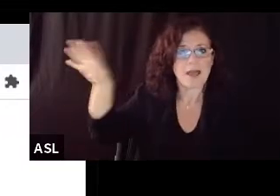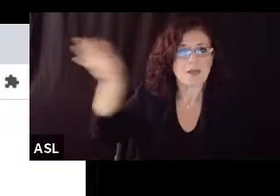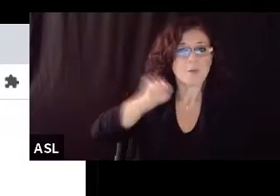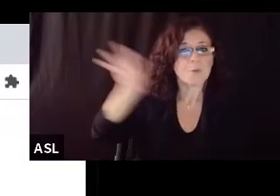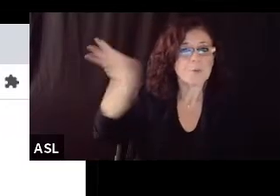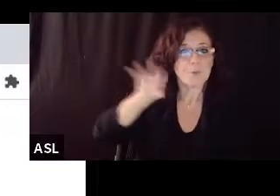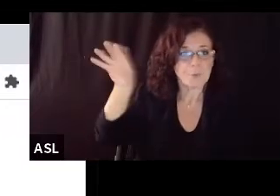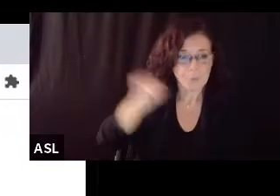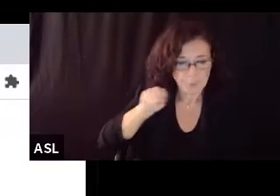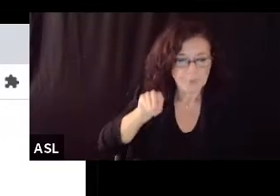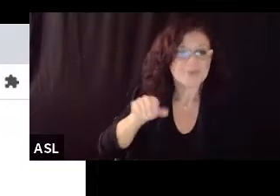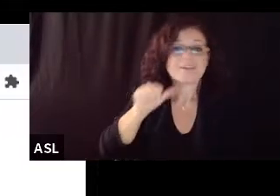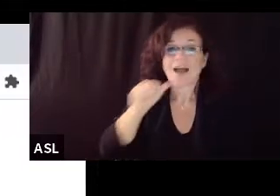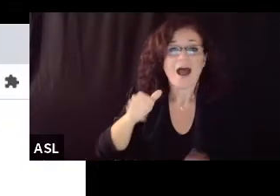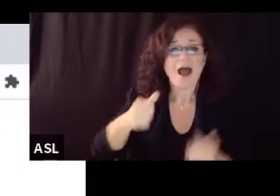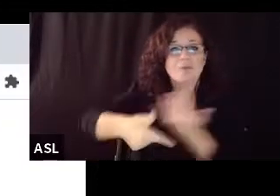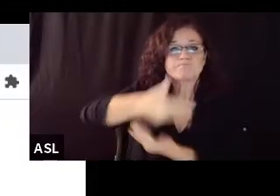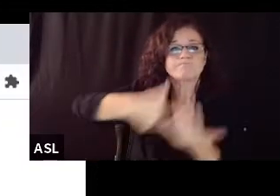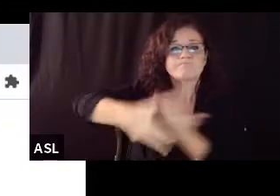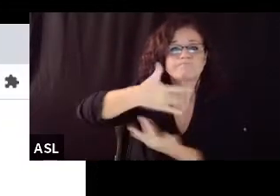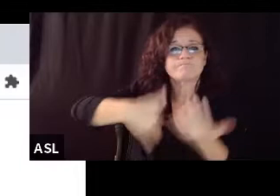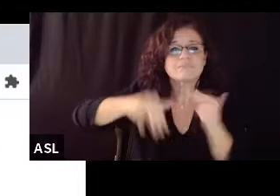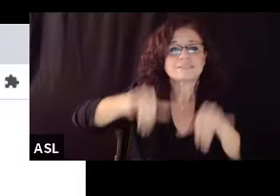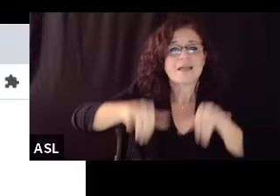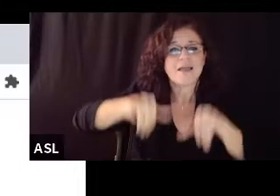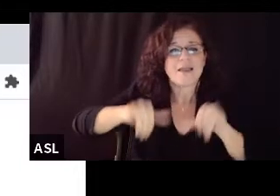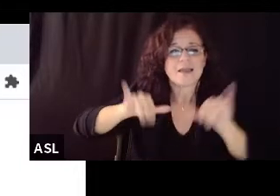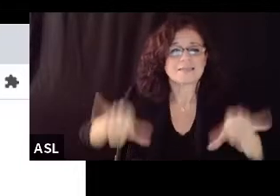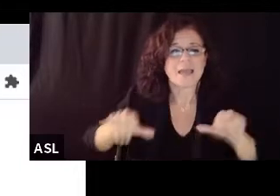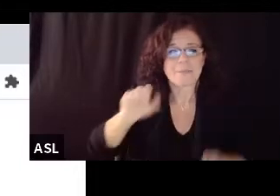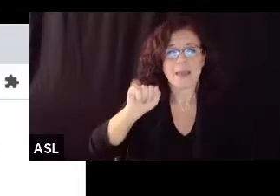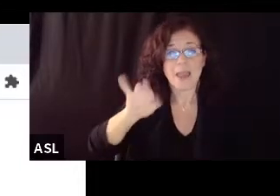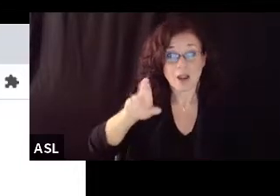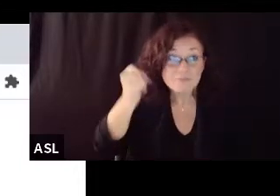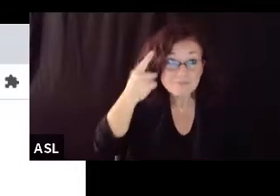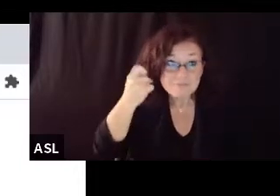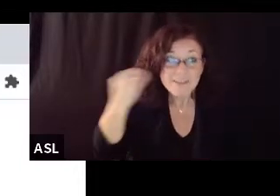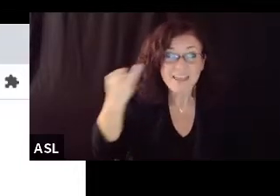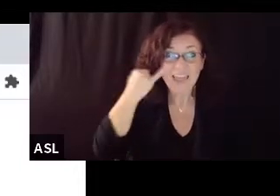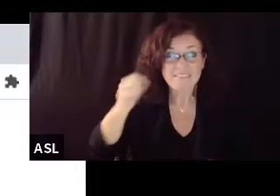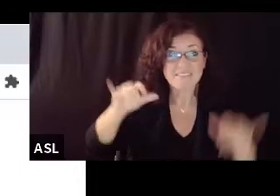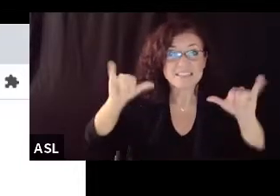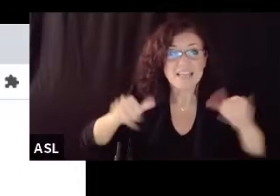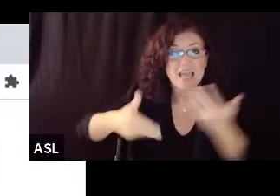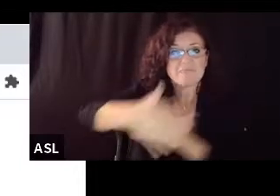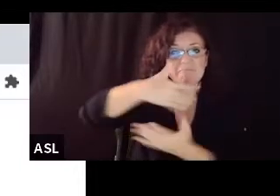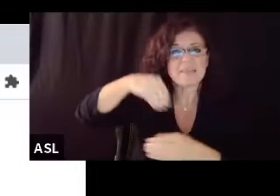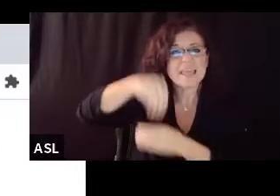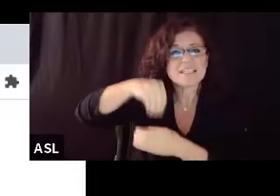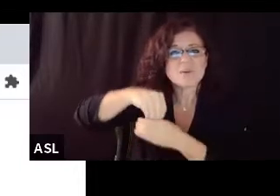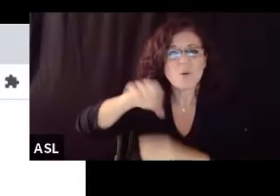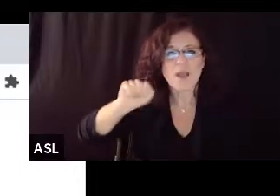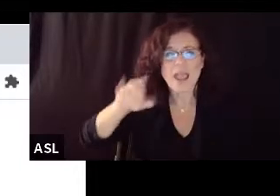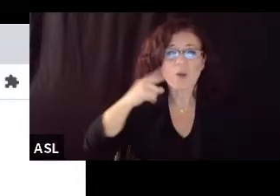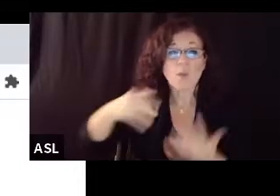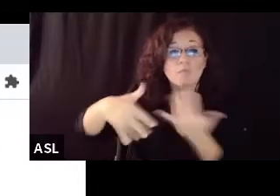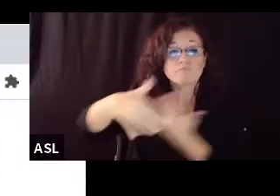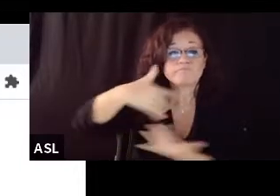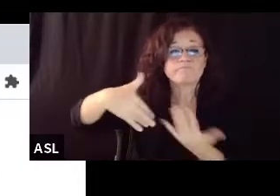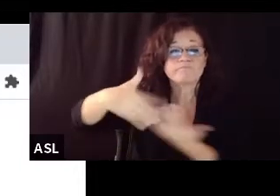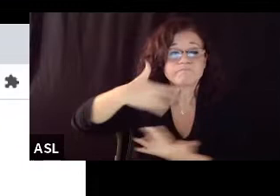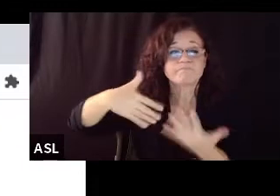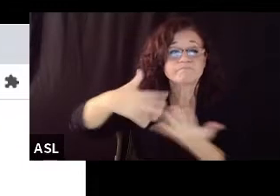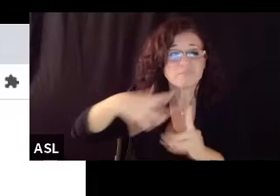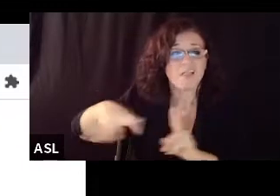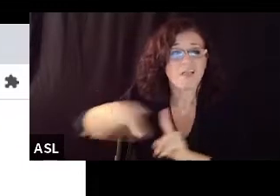not recirculating air and the reason is you don't want that virus just to keep recirculating in the room and in particular you don't want a